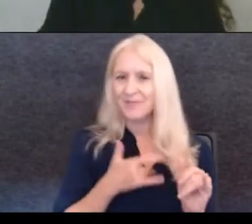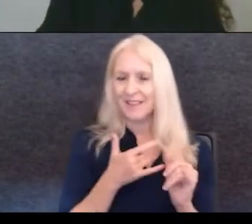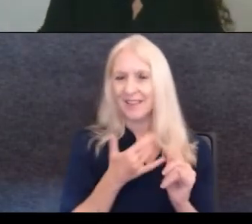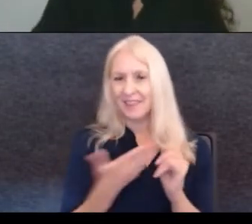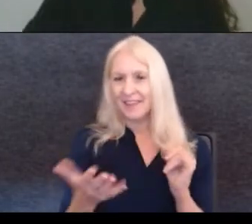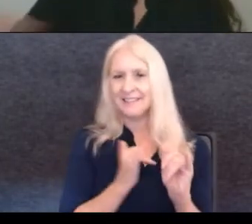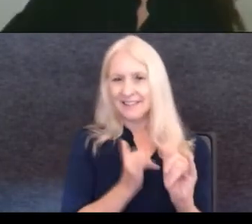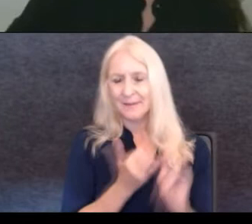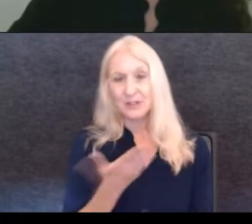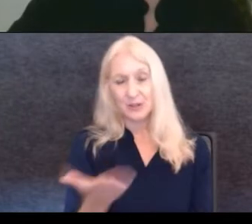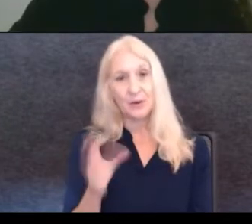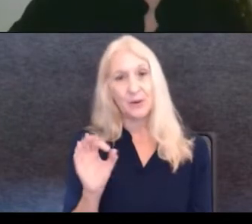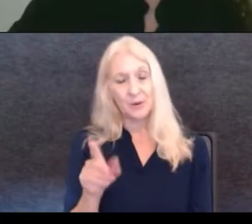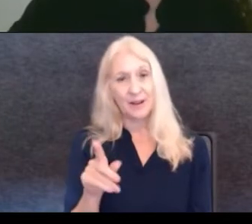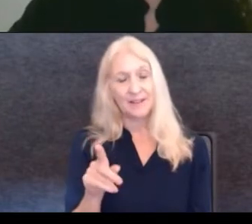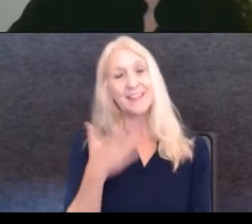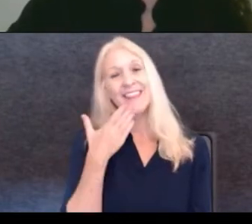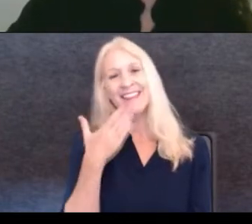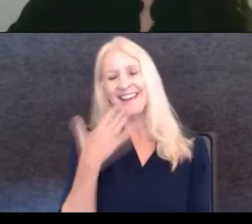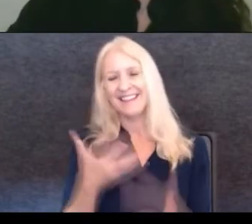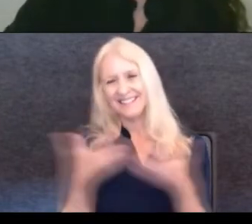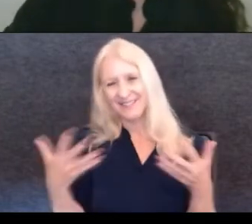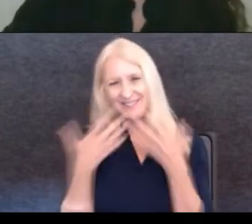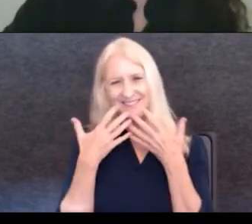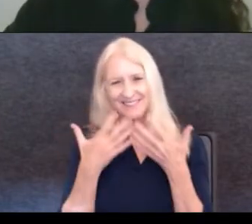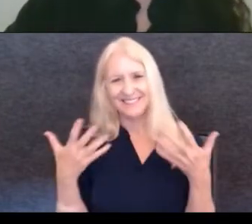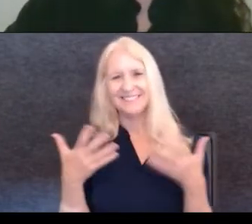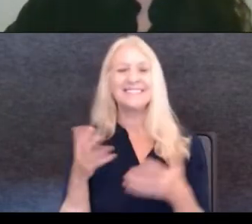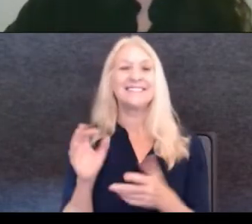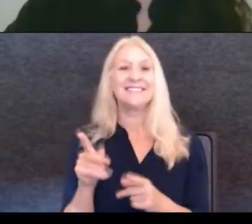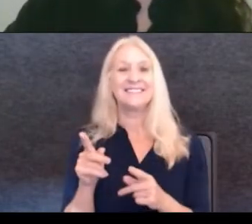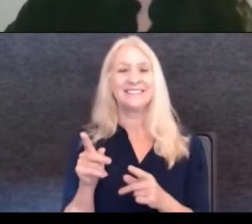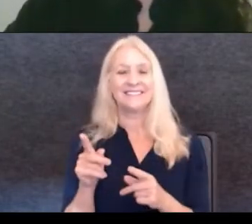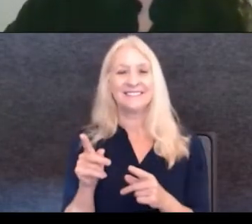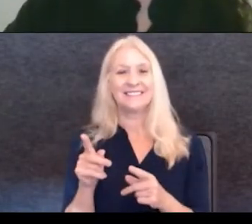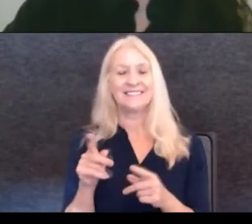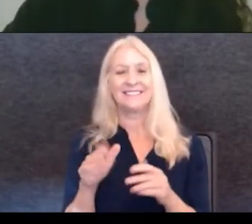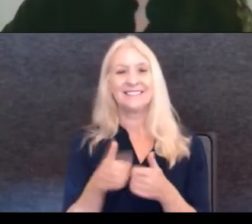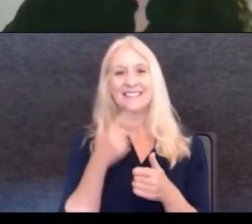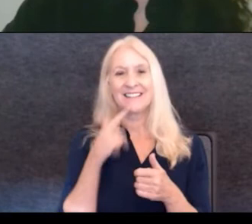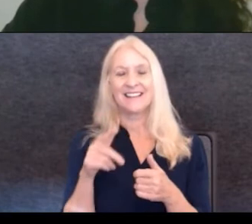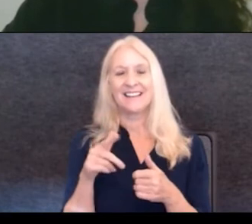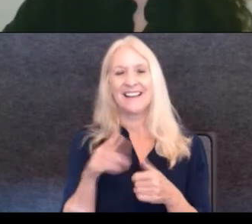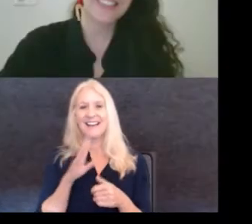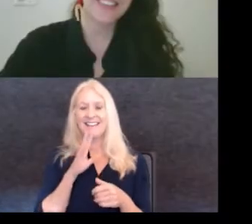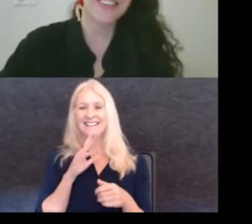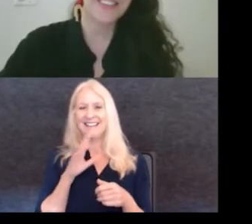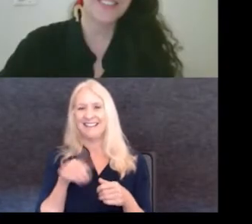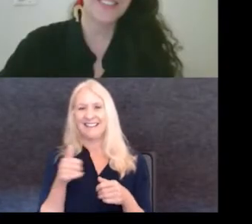Clarice, um, many thanks. Muchas gracias. And what is that in Portuguese? is that in Portuguese? Muito obrigado.